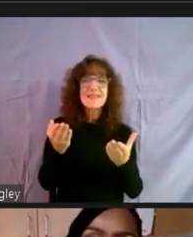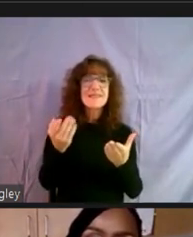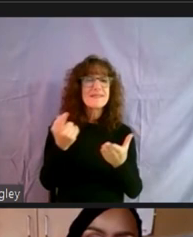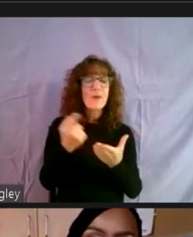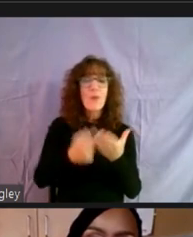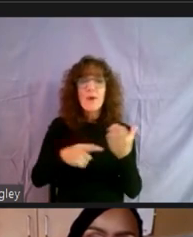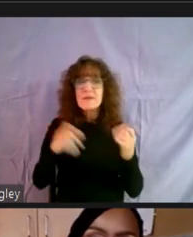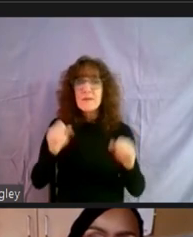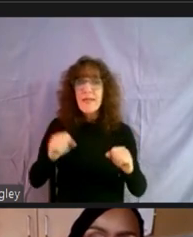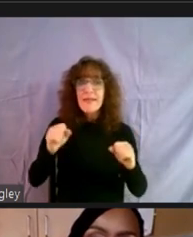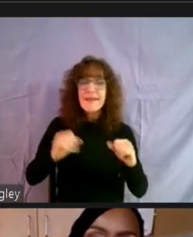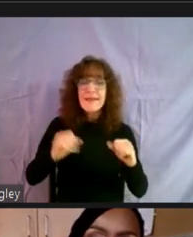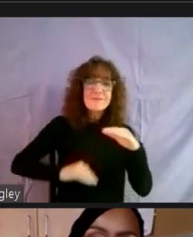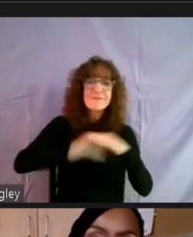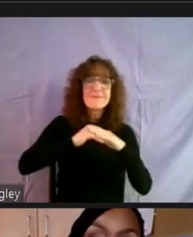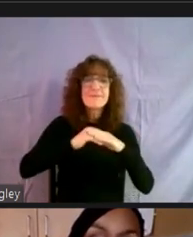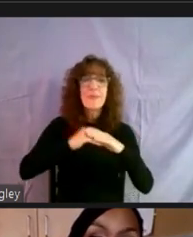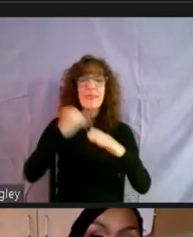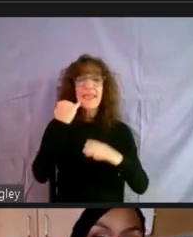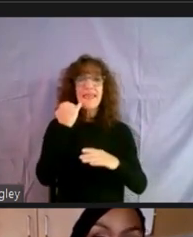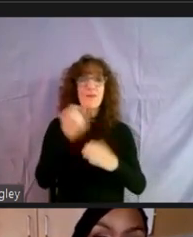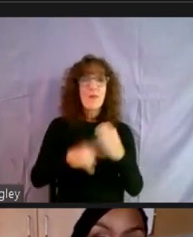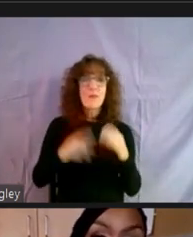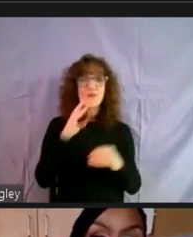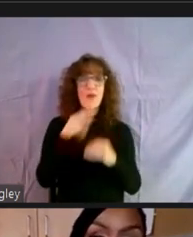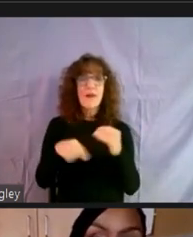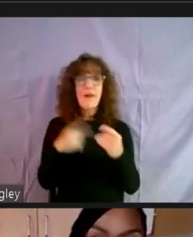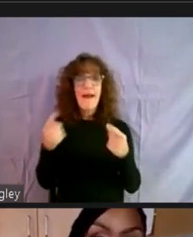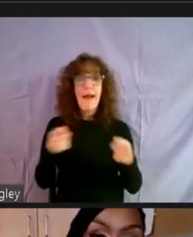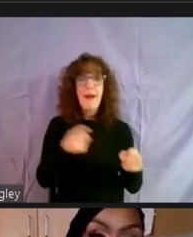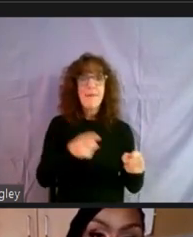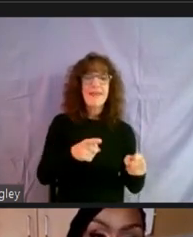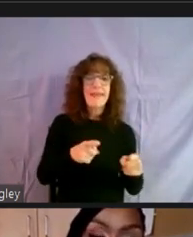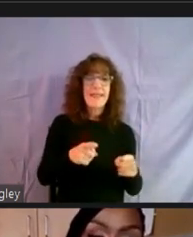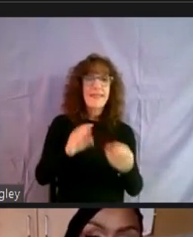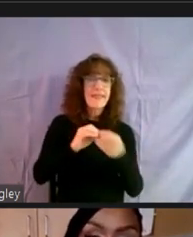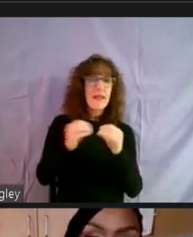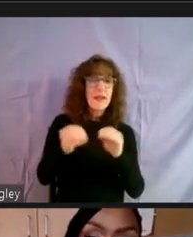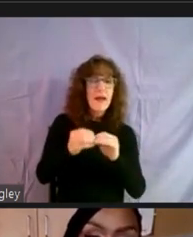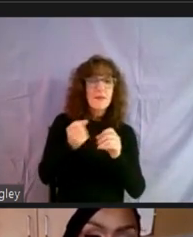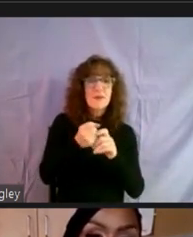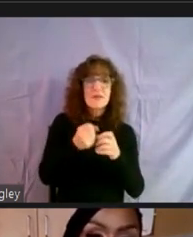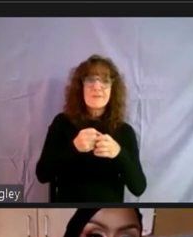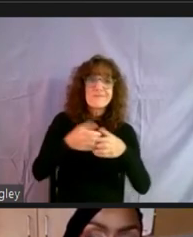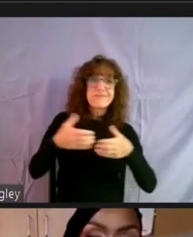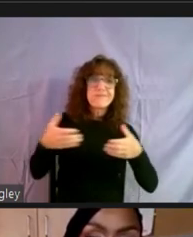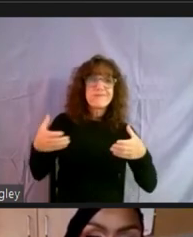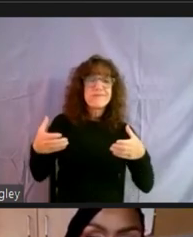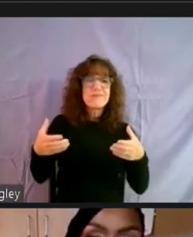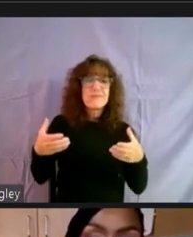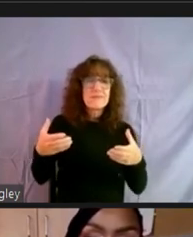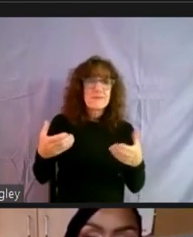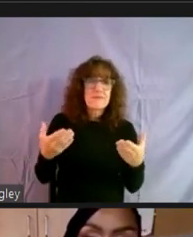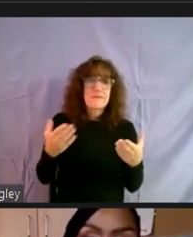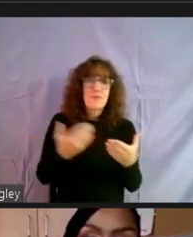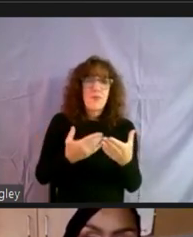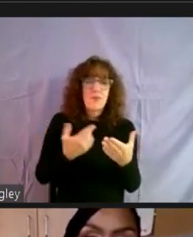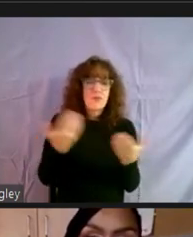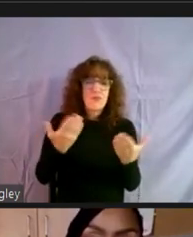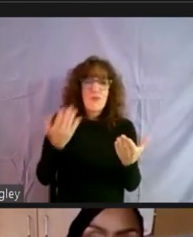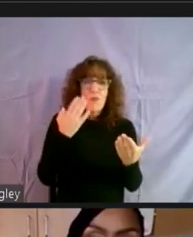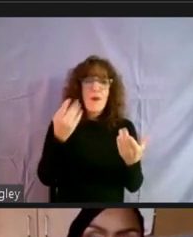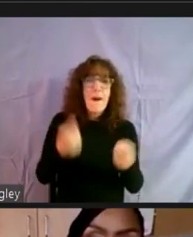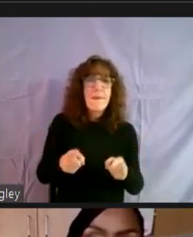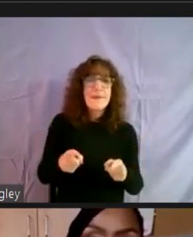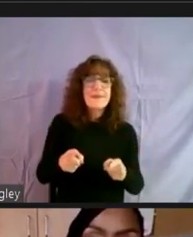capacity? If, if the things we were talking about happen, the numbers really grow, um, what's that going to do? And,